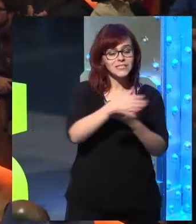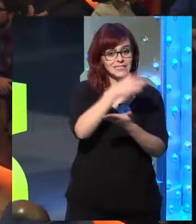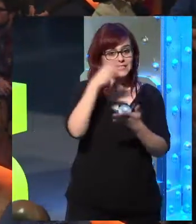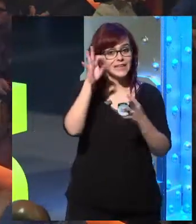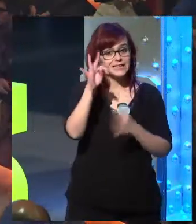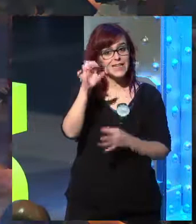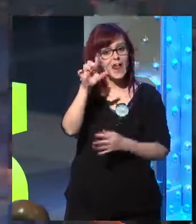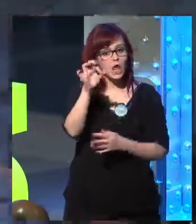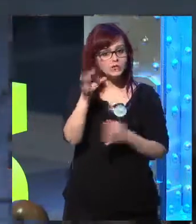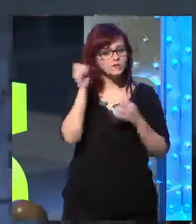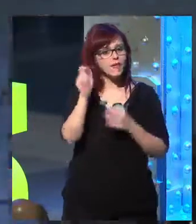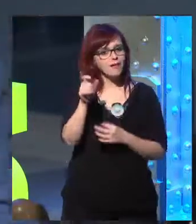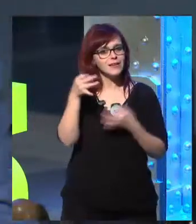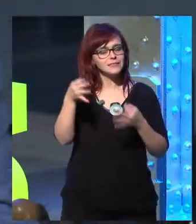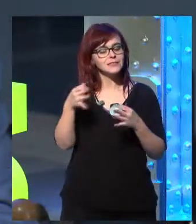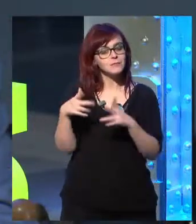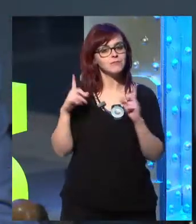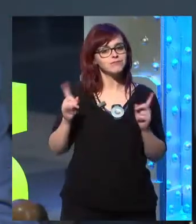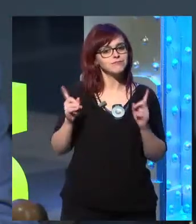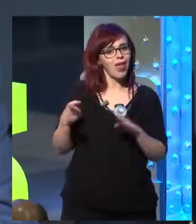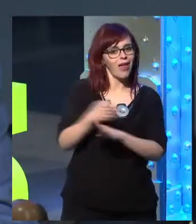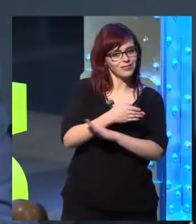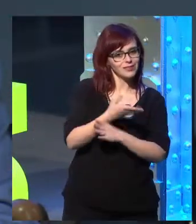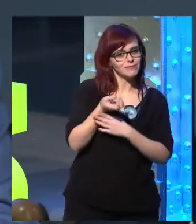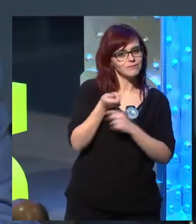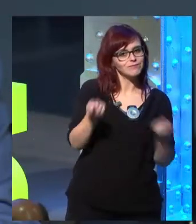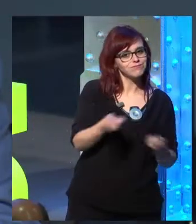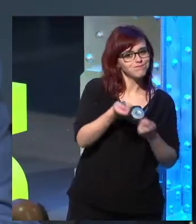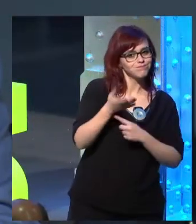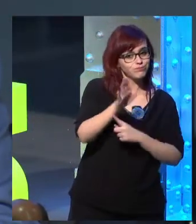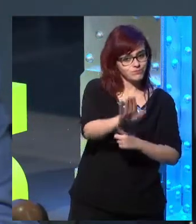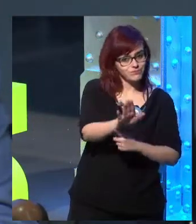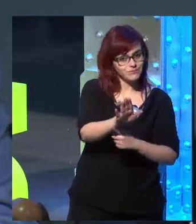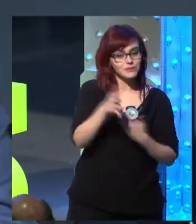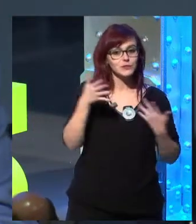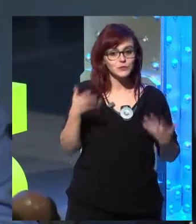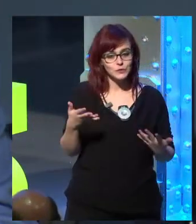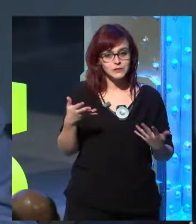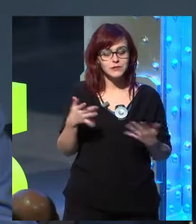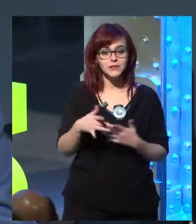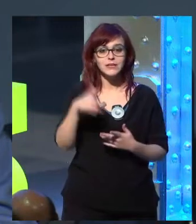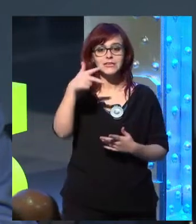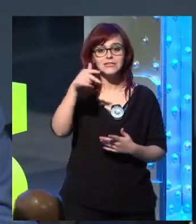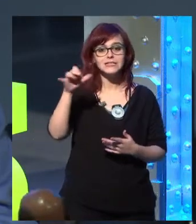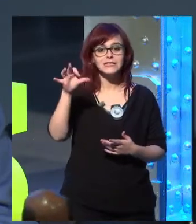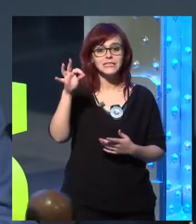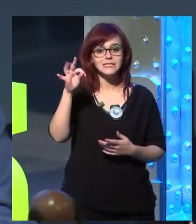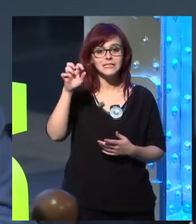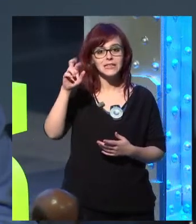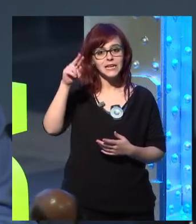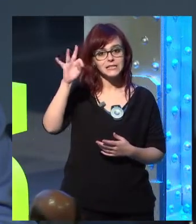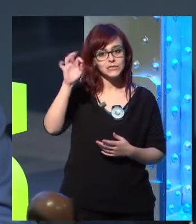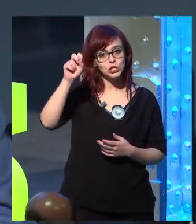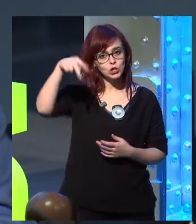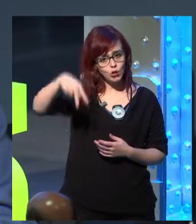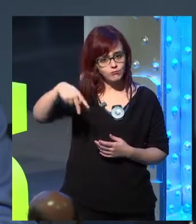and reflected by Telus Magazine, by our dearest Telus Magazine. Kester Tone used